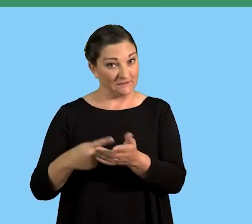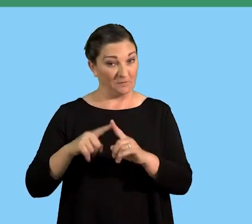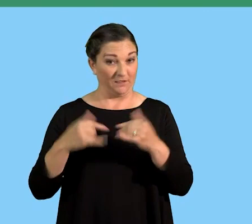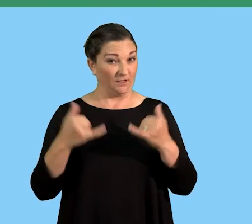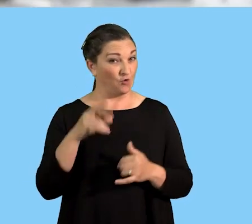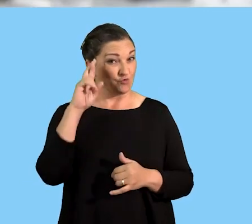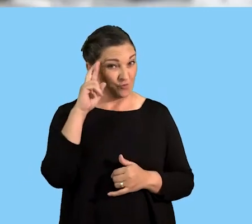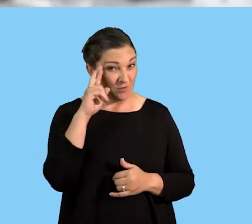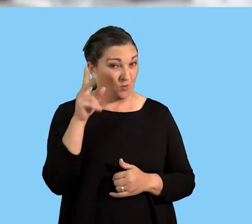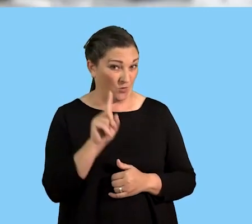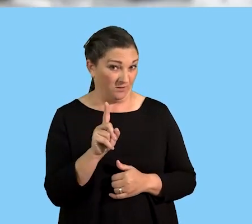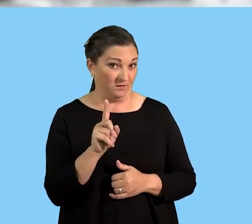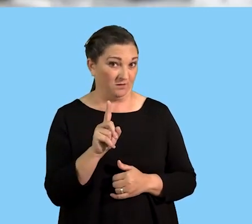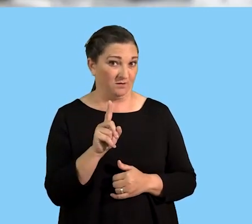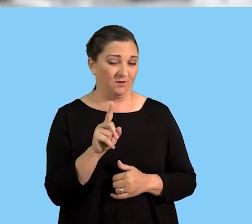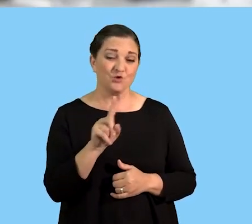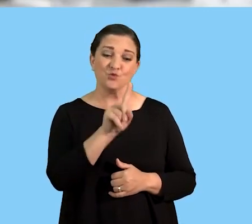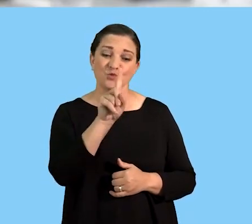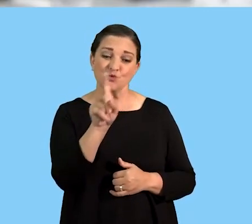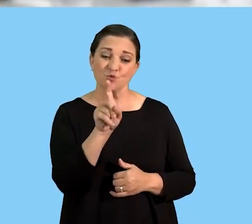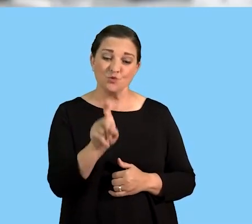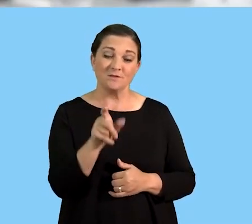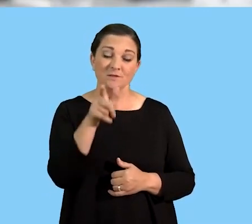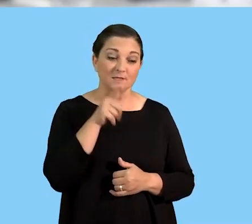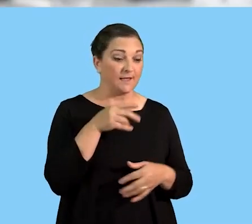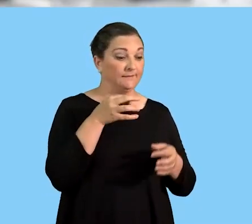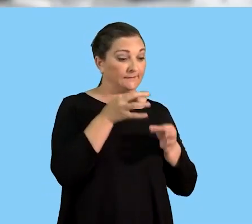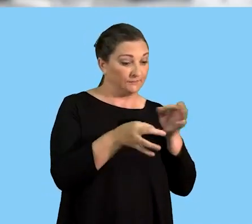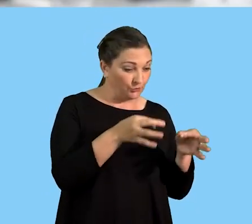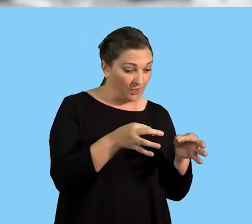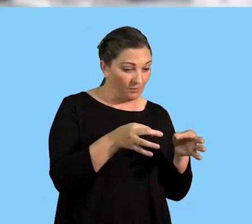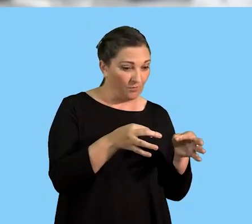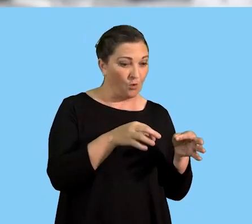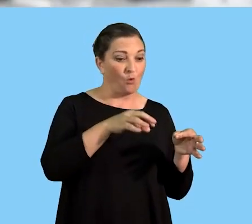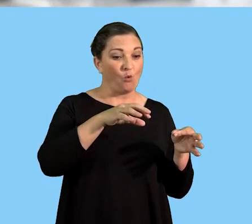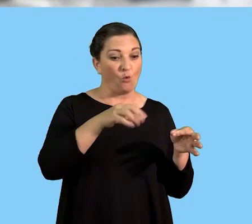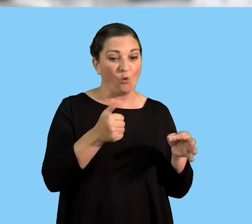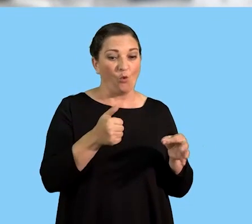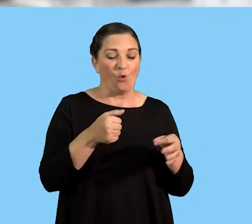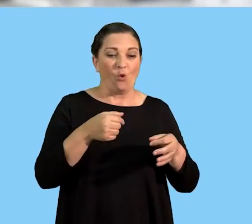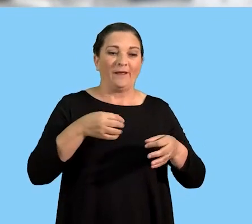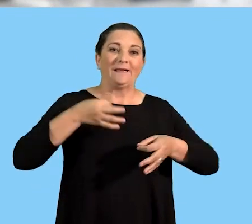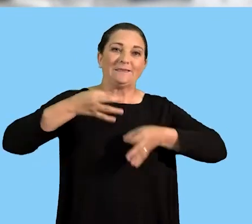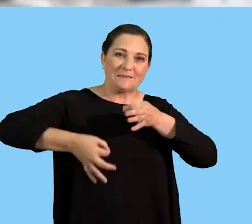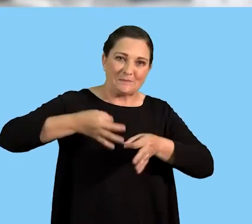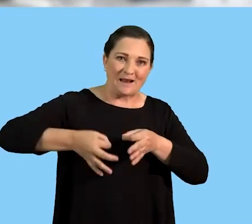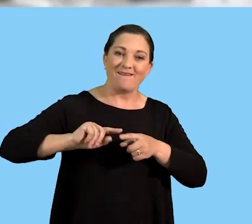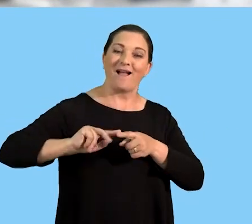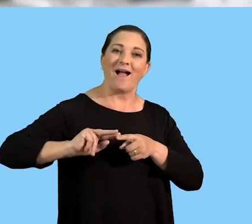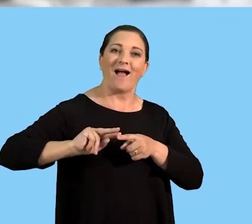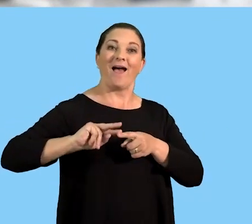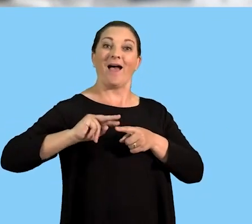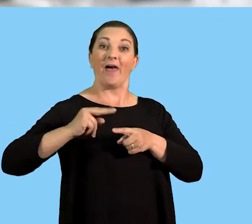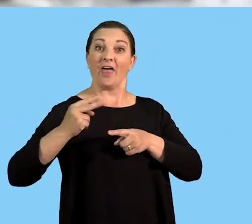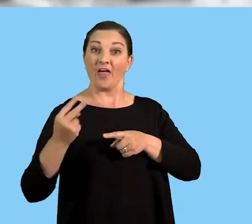cannot stress this enough. If the question is asking you to describe or explain other factors, it means that